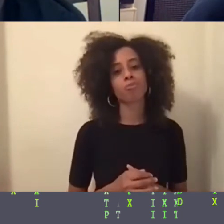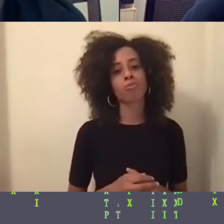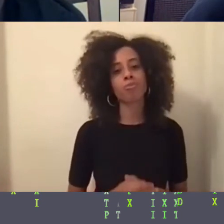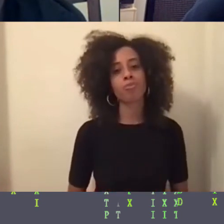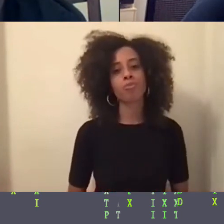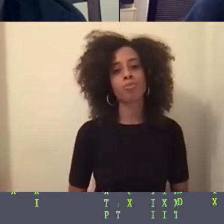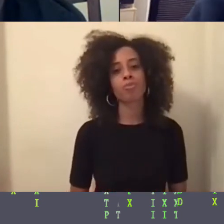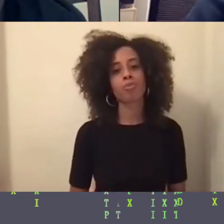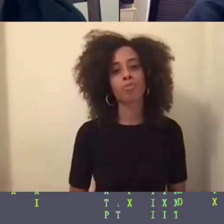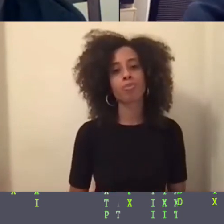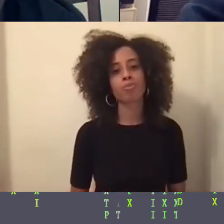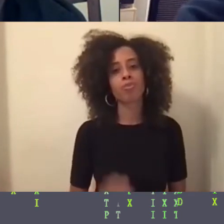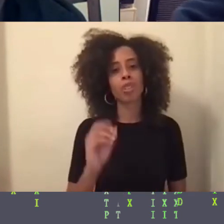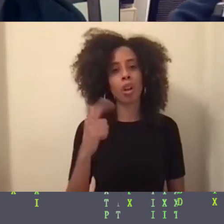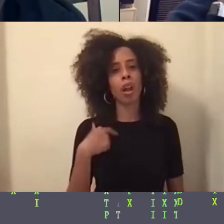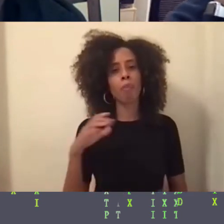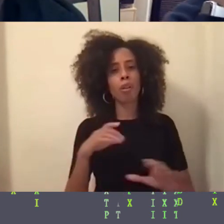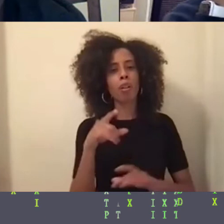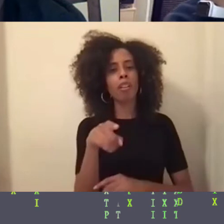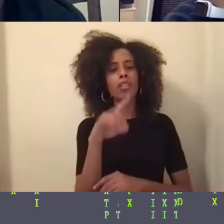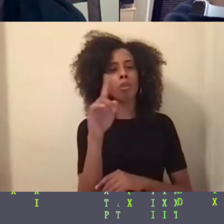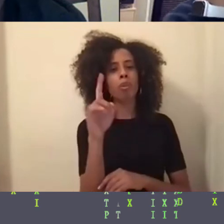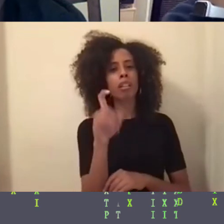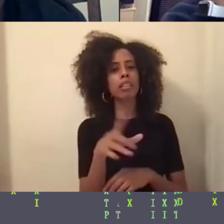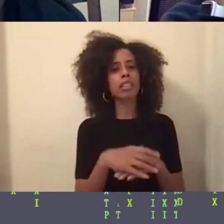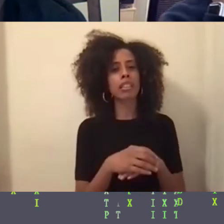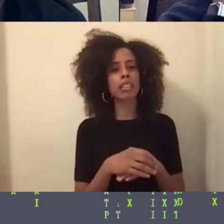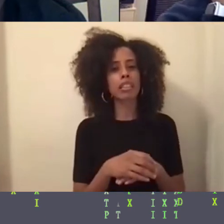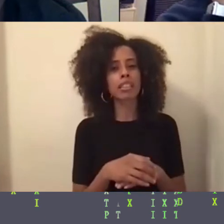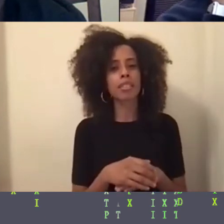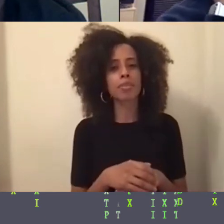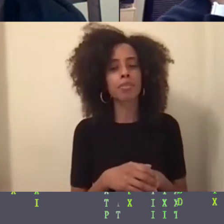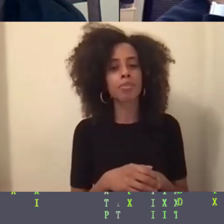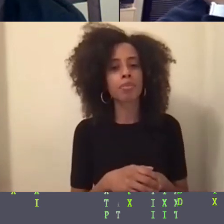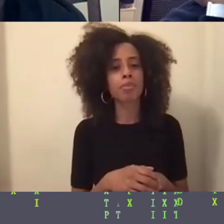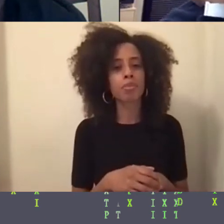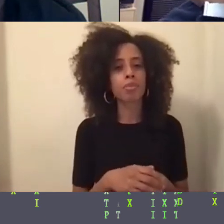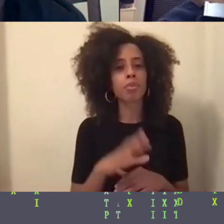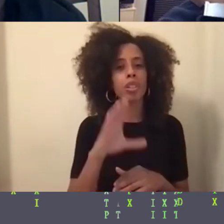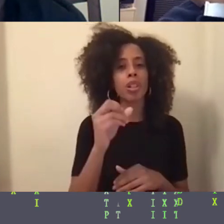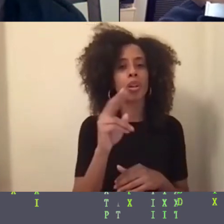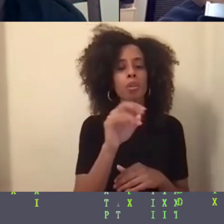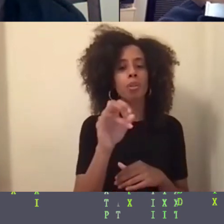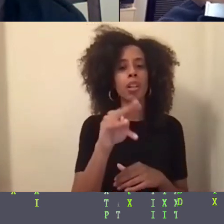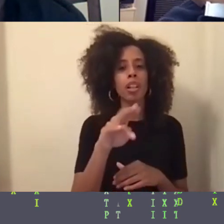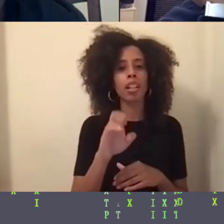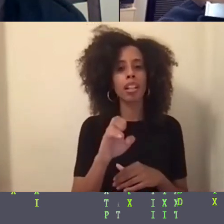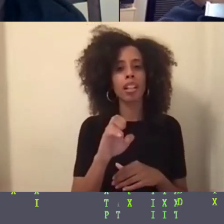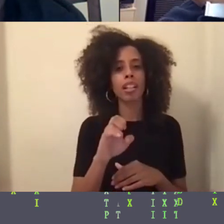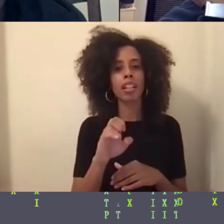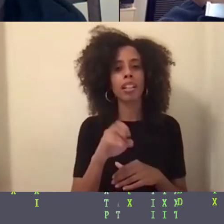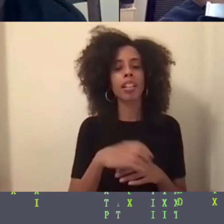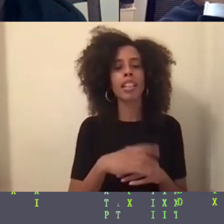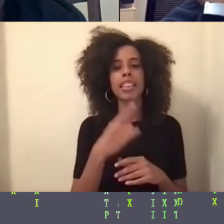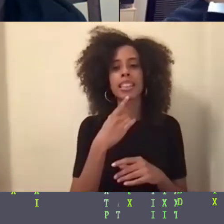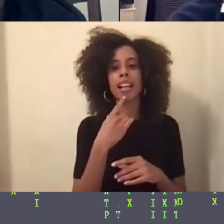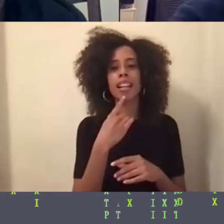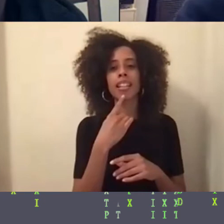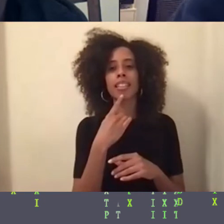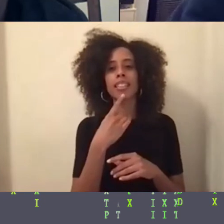All right. I'm going to do this one. So Corrine had mentioned the phrase that we are our ancestors' wildest dreams.